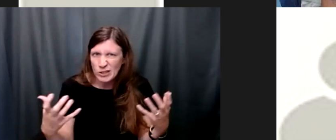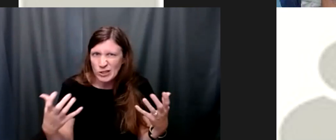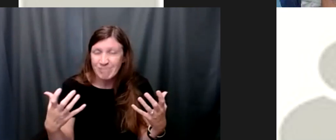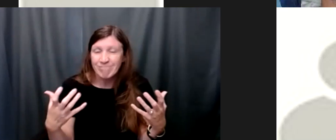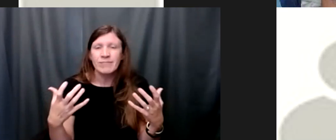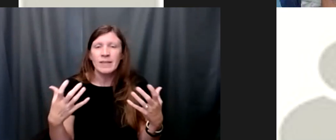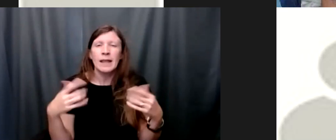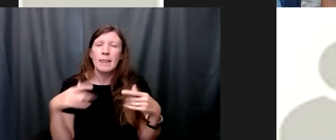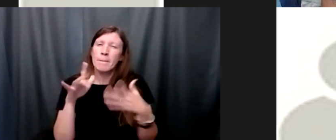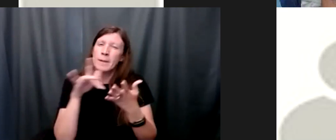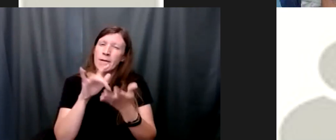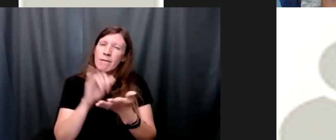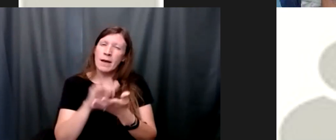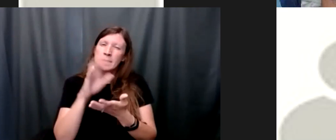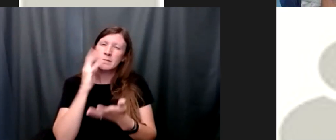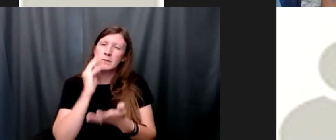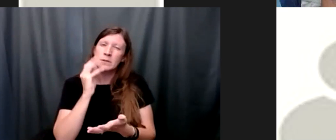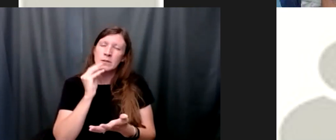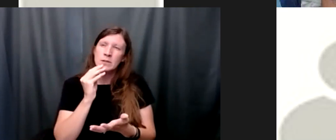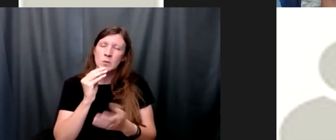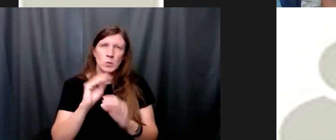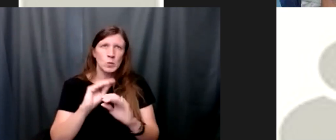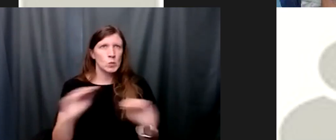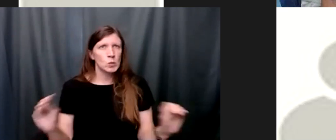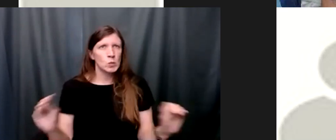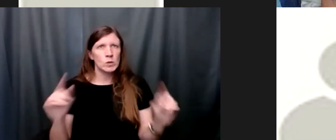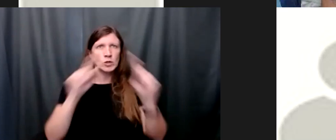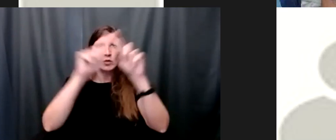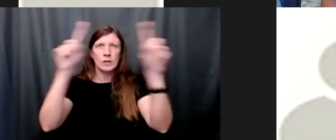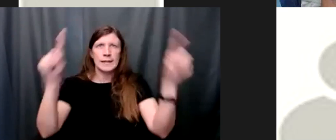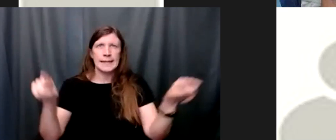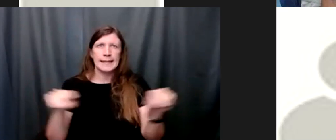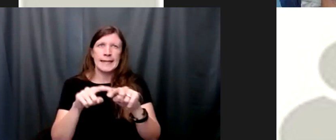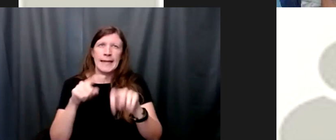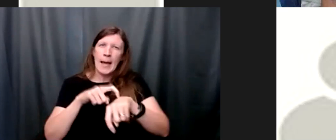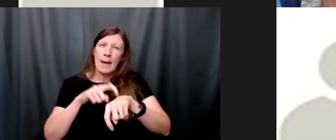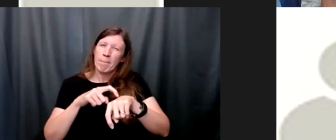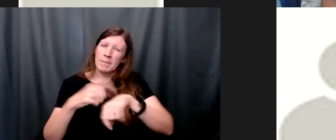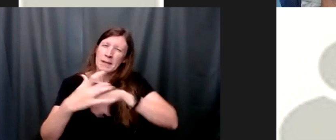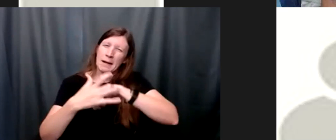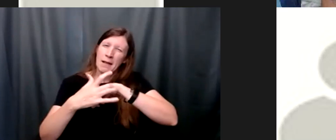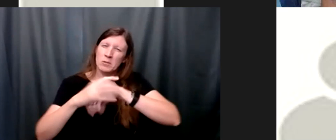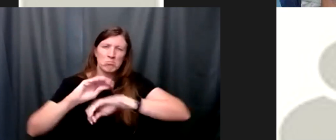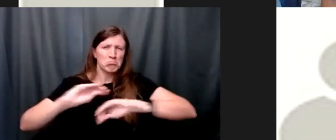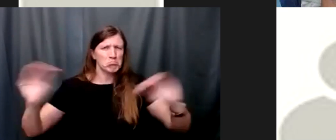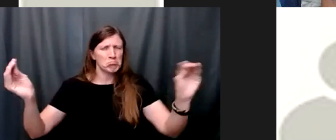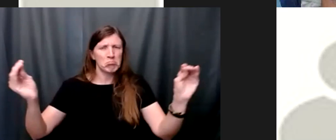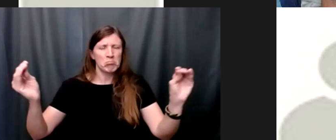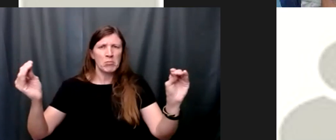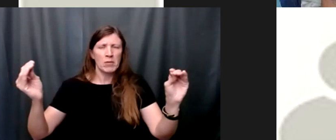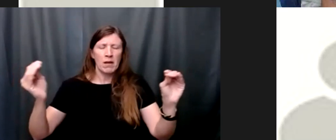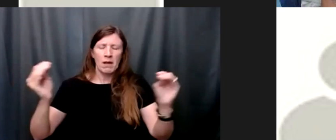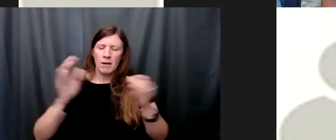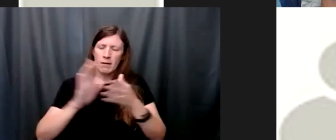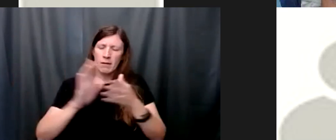of screen time i actually experienced peace was able to work through those anxious feelings with god and with